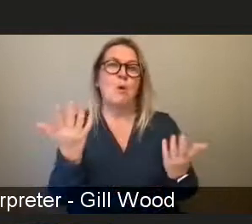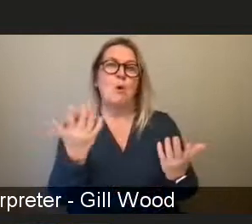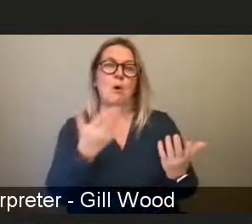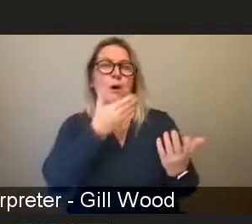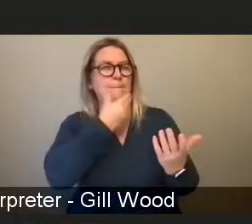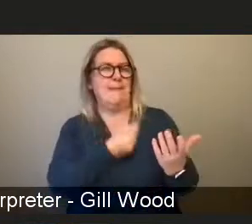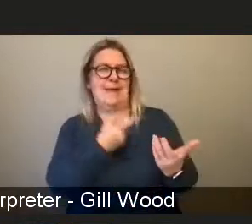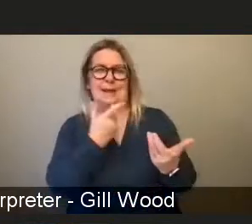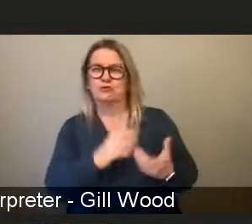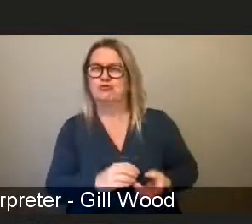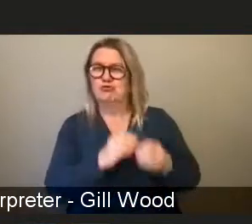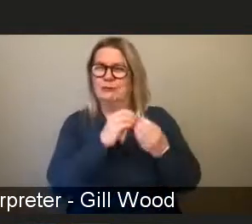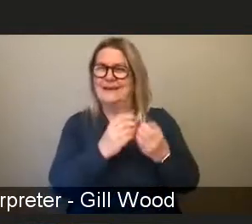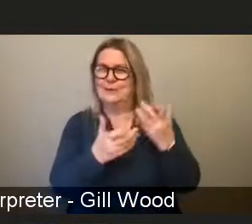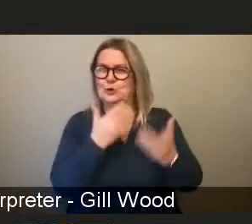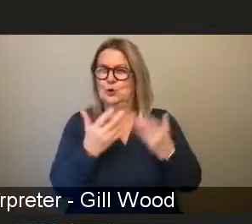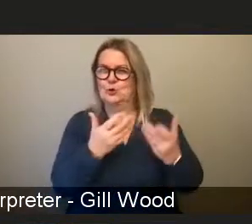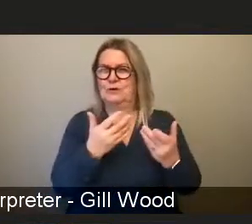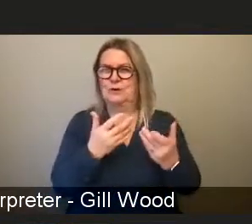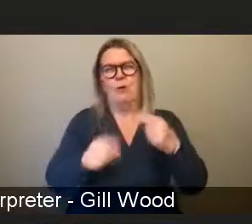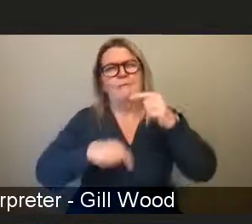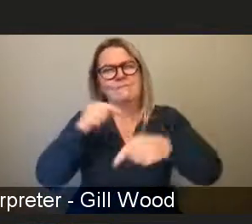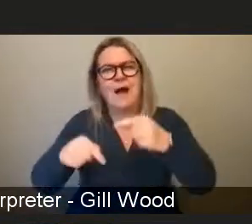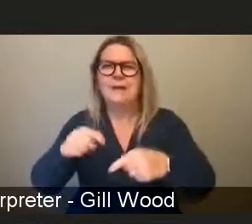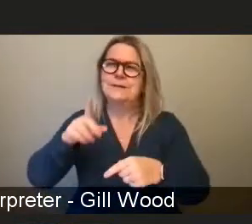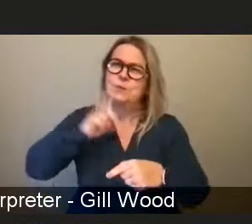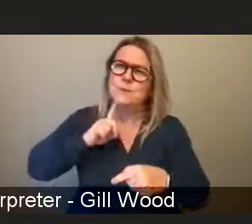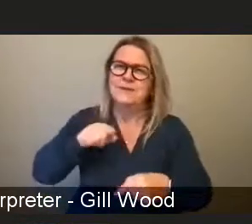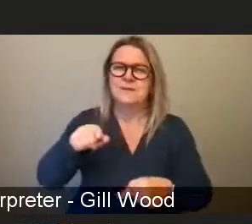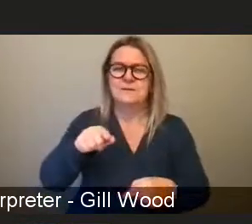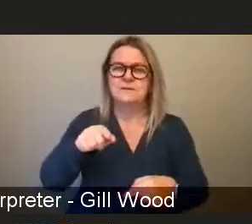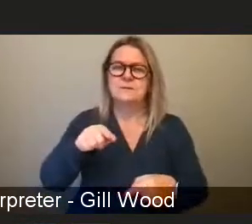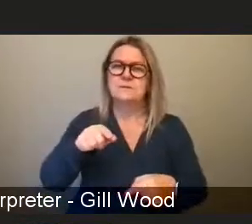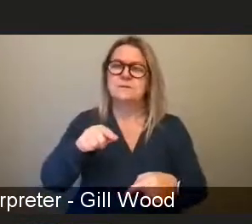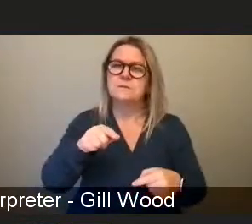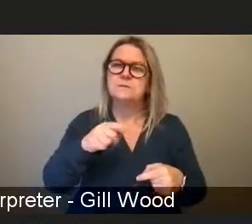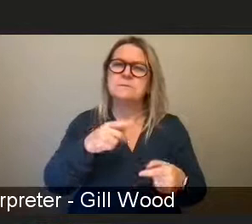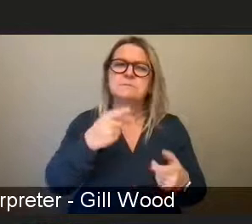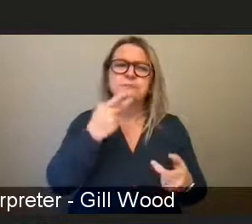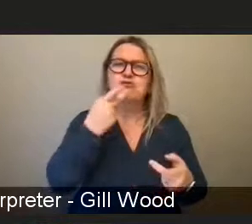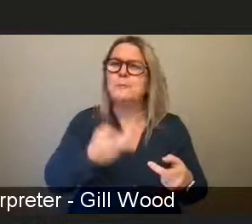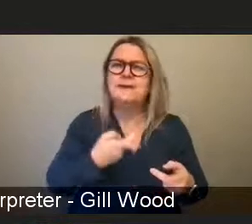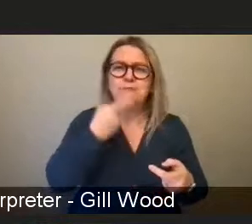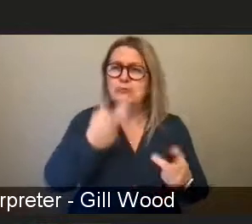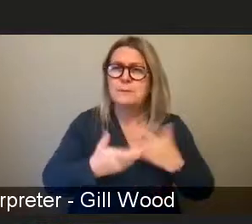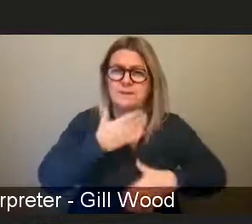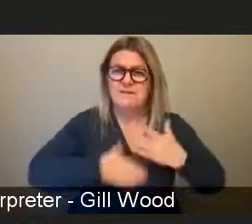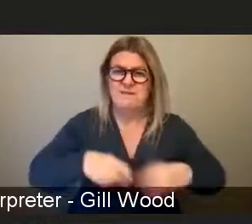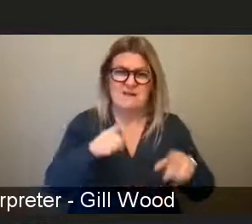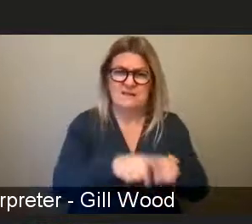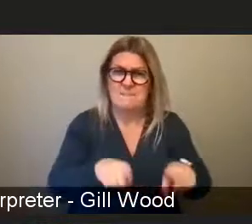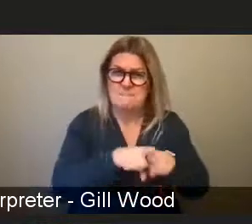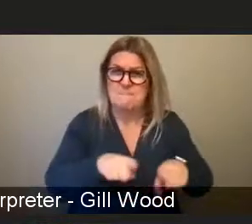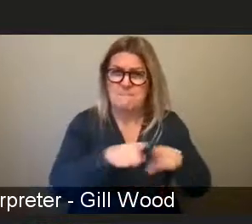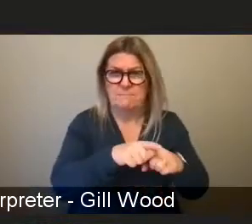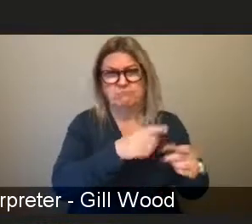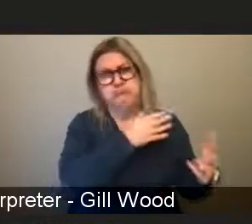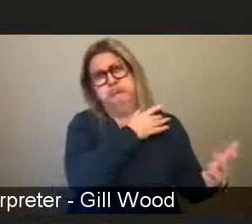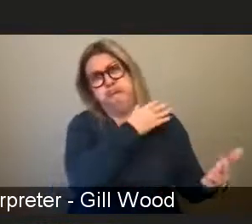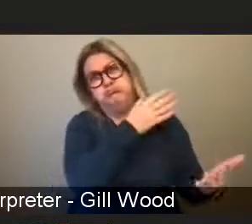we see a lot of recurring problems. Where I have hope